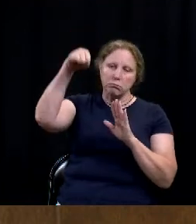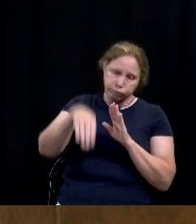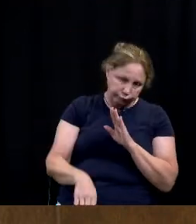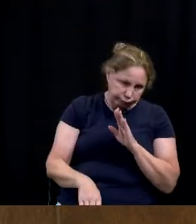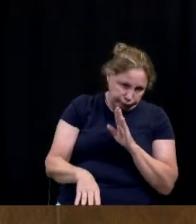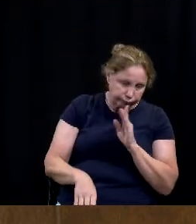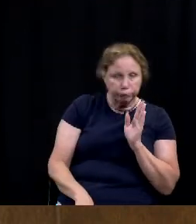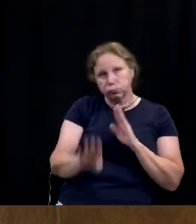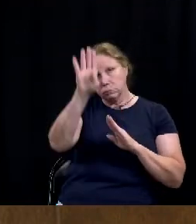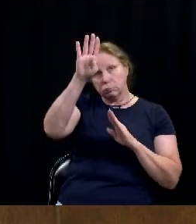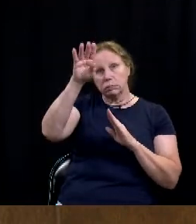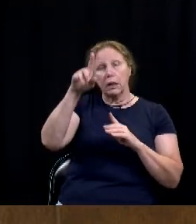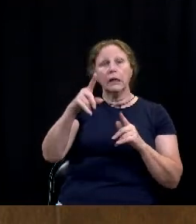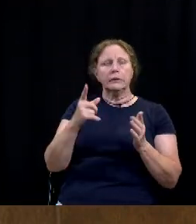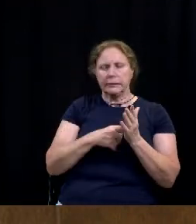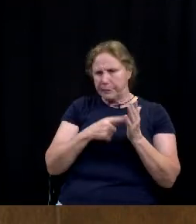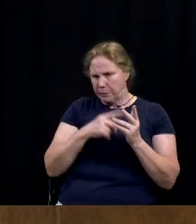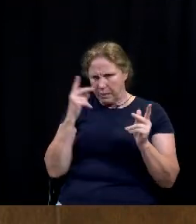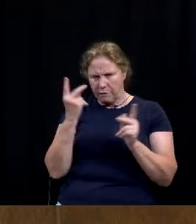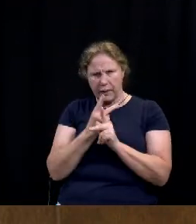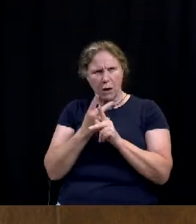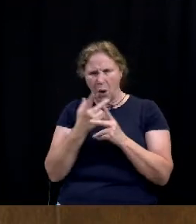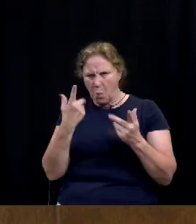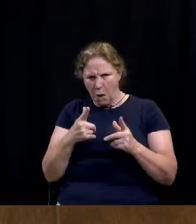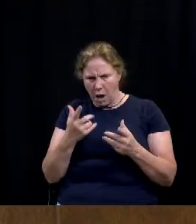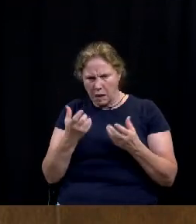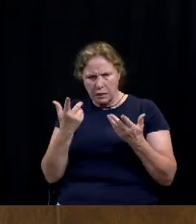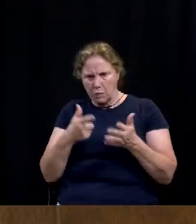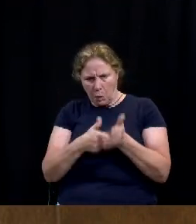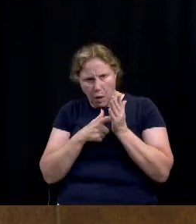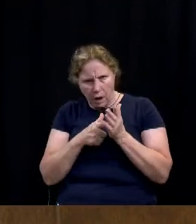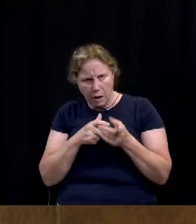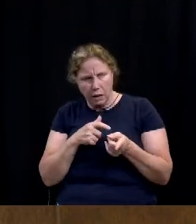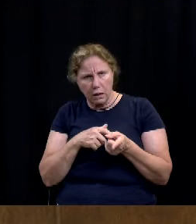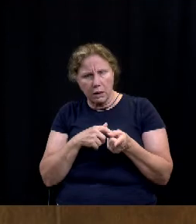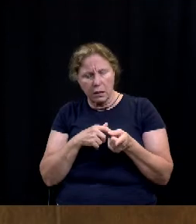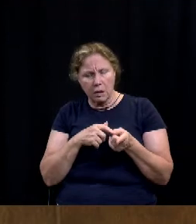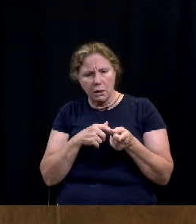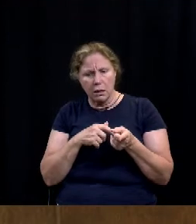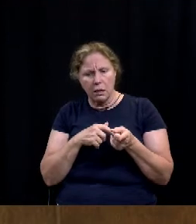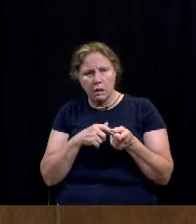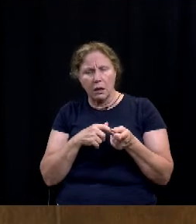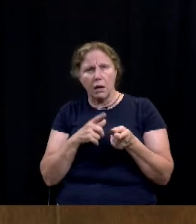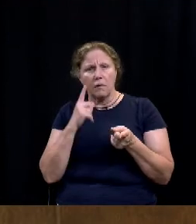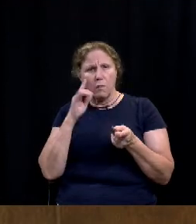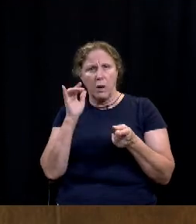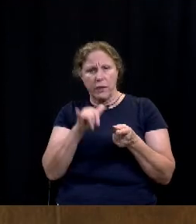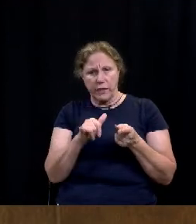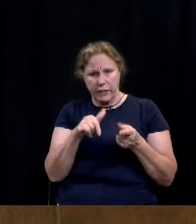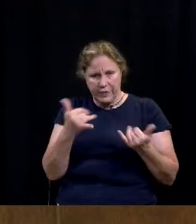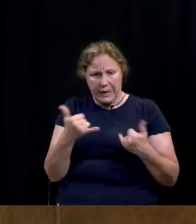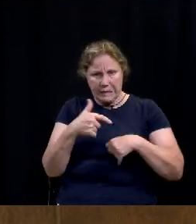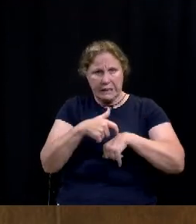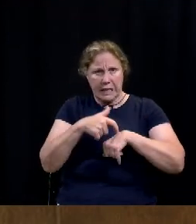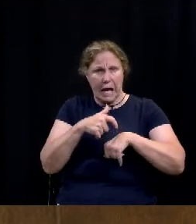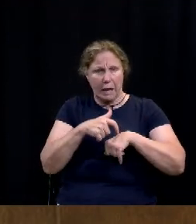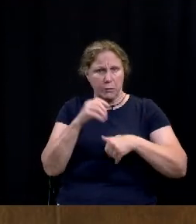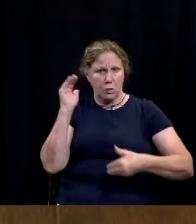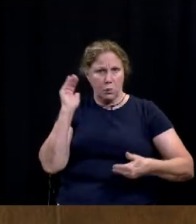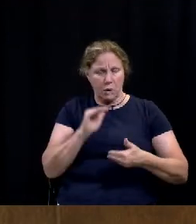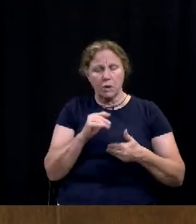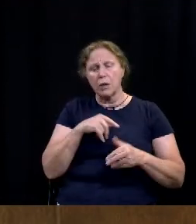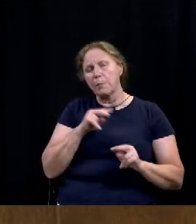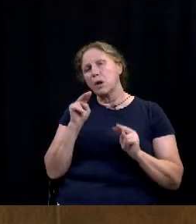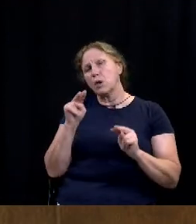kind of buckle down and figure out what it's going to take to to ease this season um so i'm looking